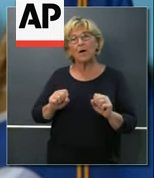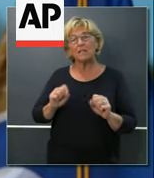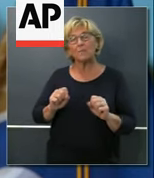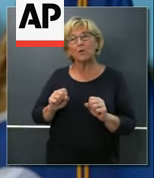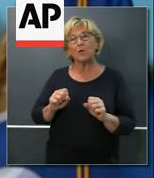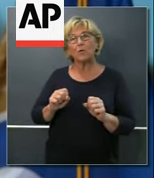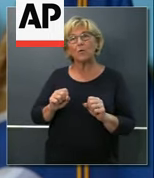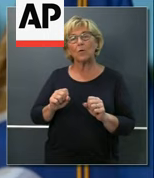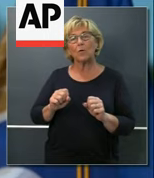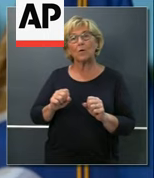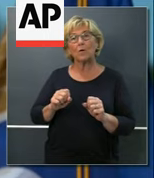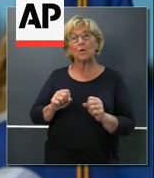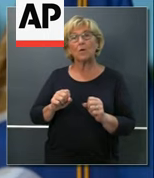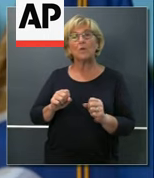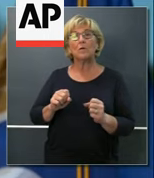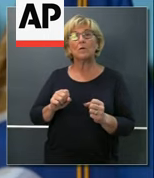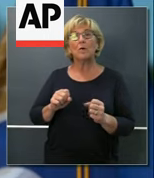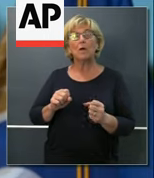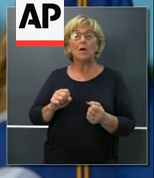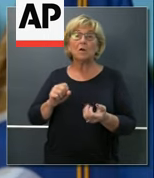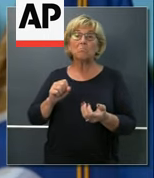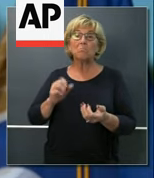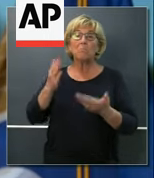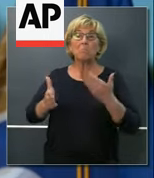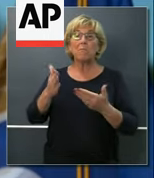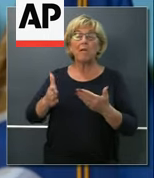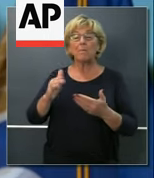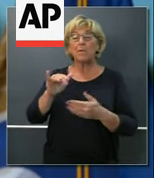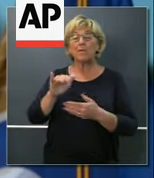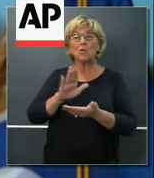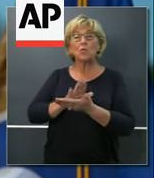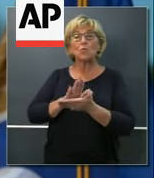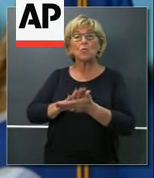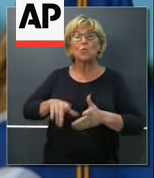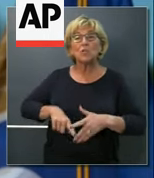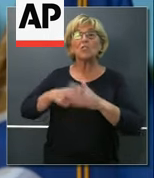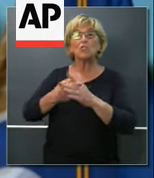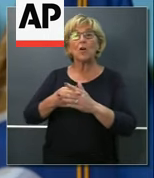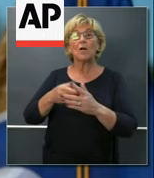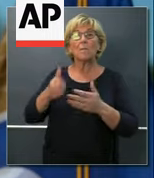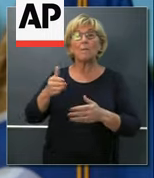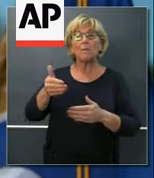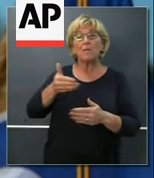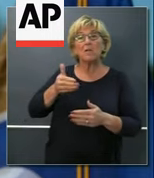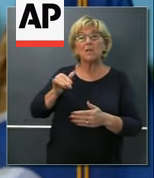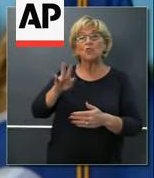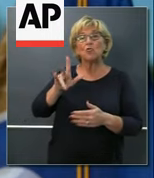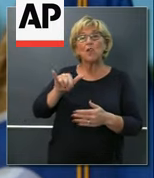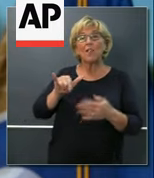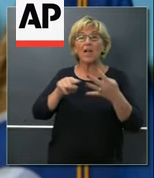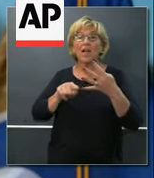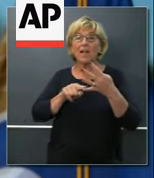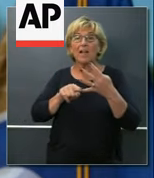earlier school year into the fall. As early as late July, early August. So we are beginning to